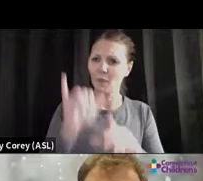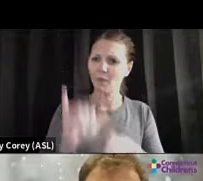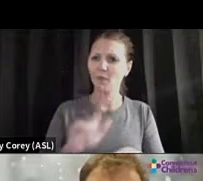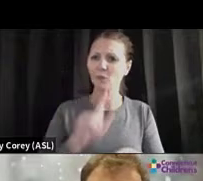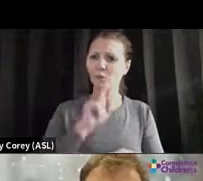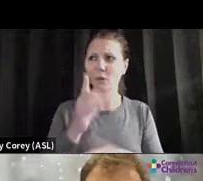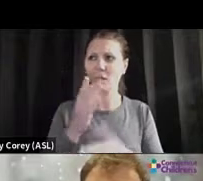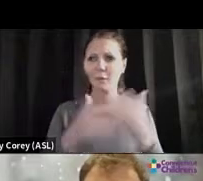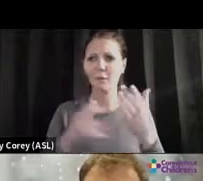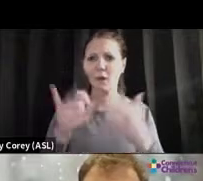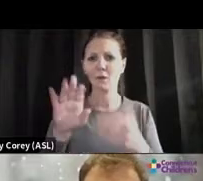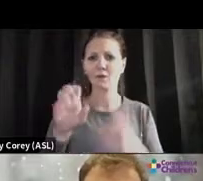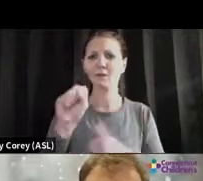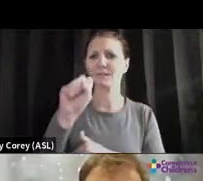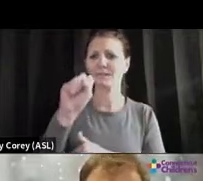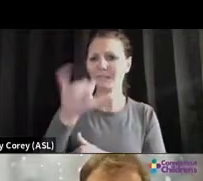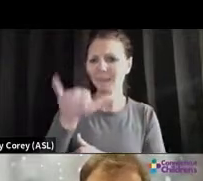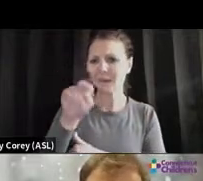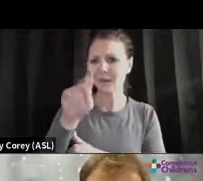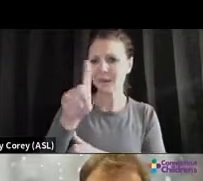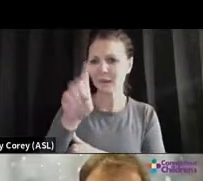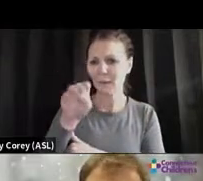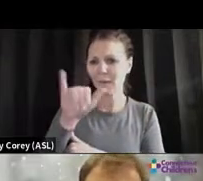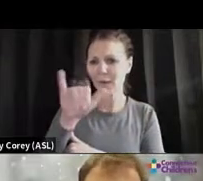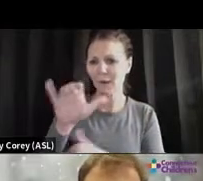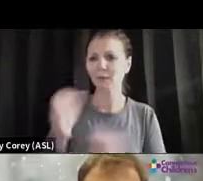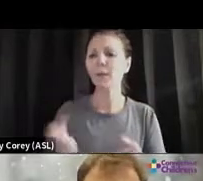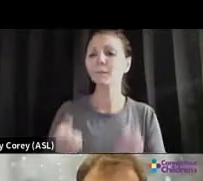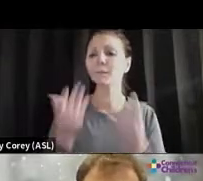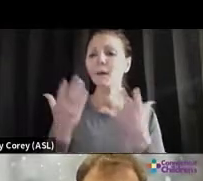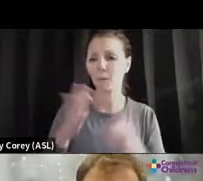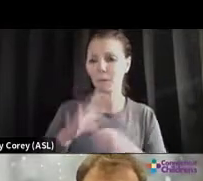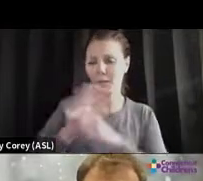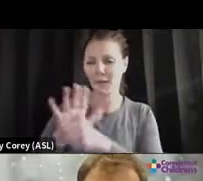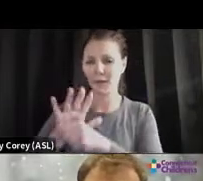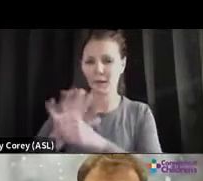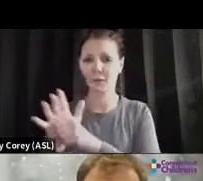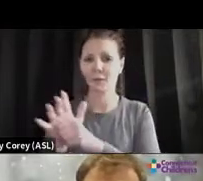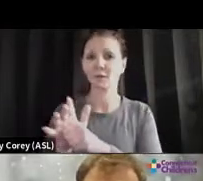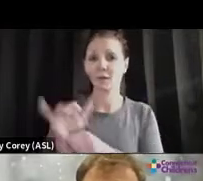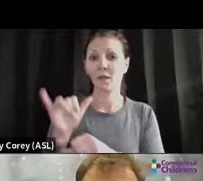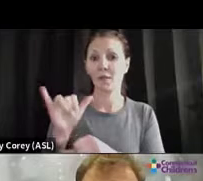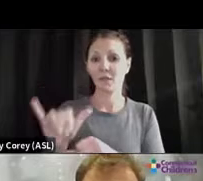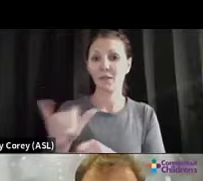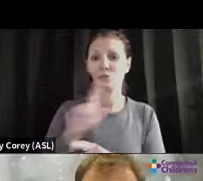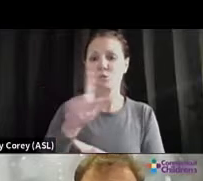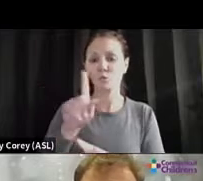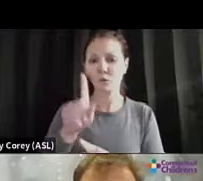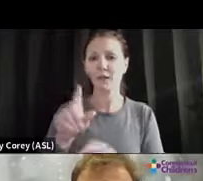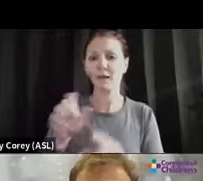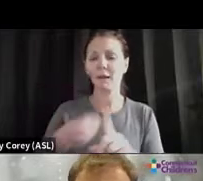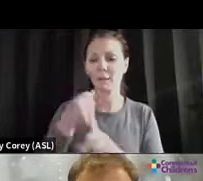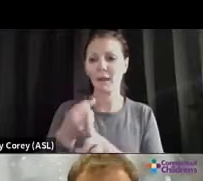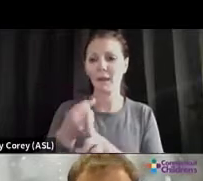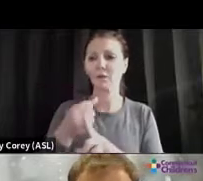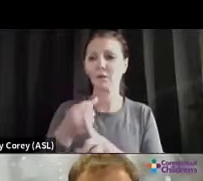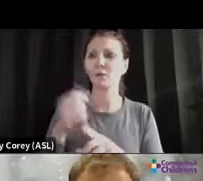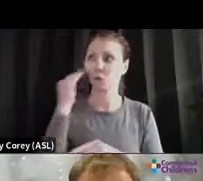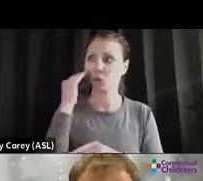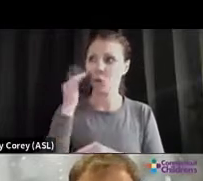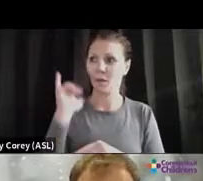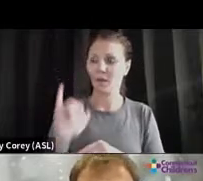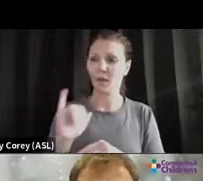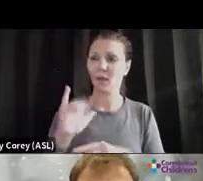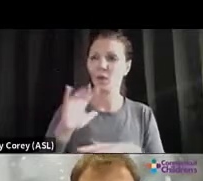multiple pandemics happening together are social determinants. And we know that the experience of COVID, trauma, grief, and systemic